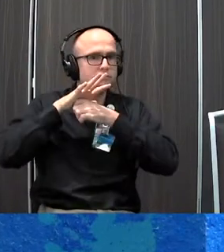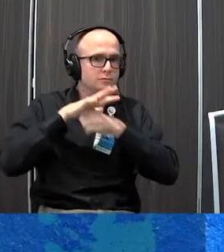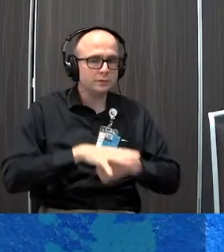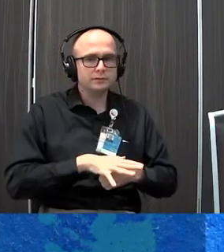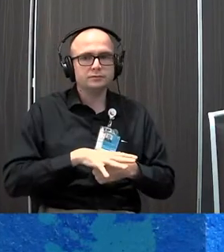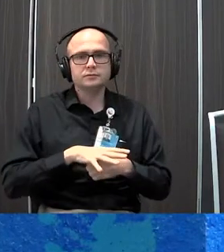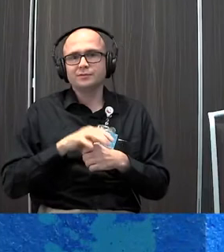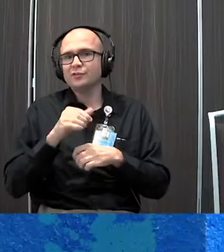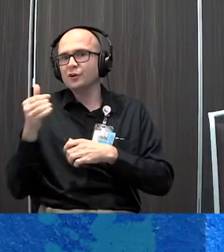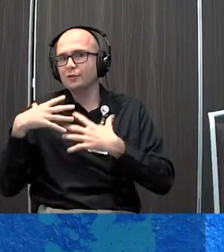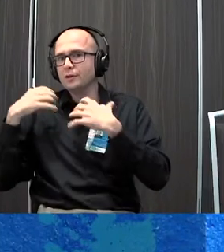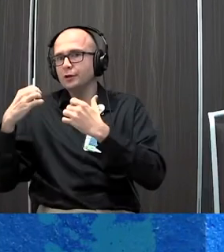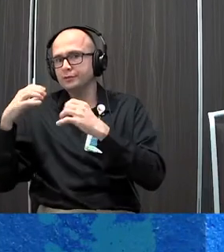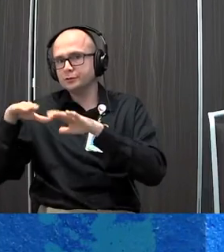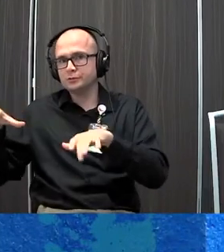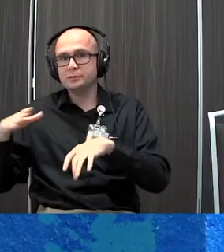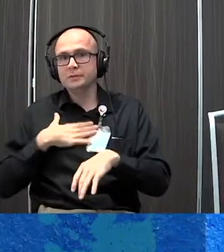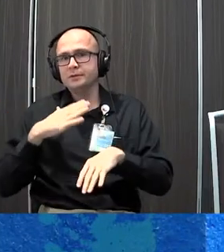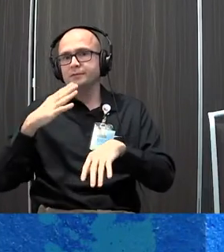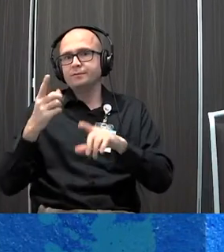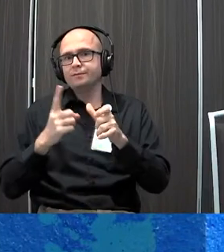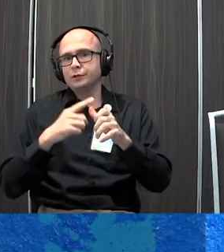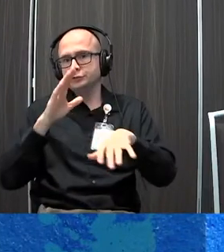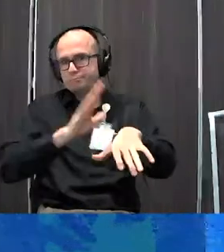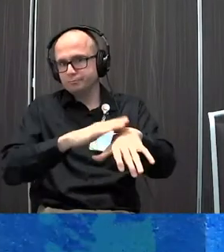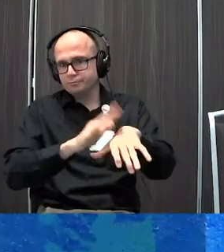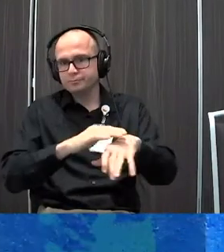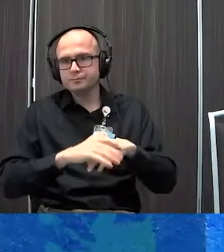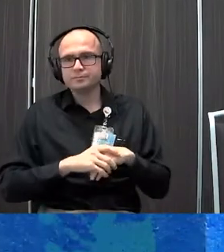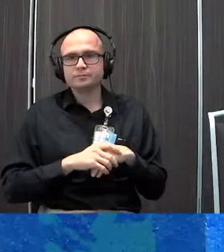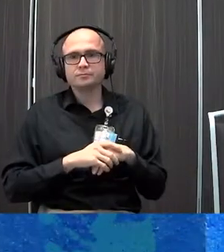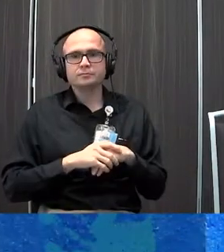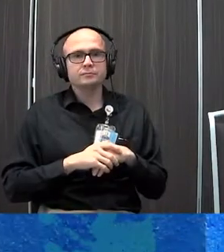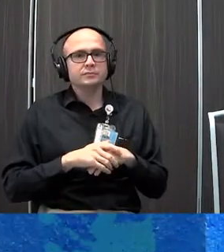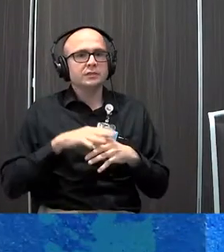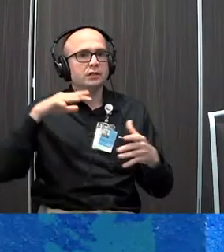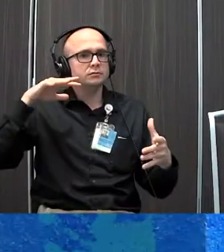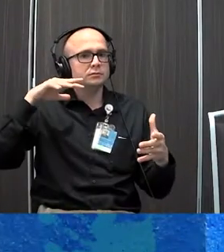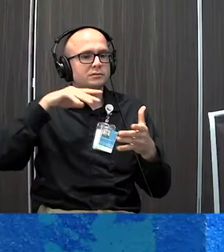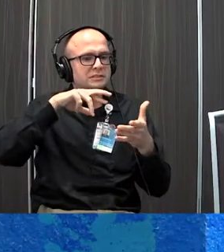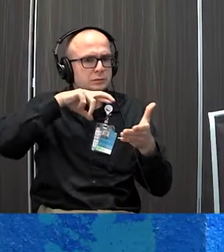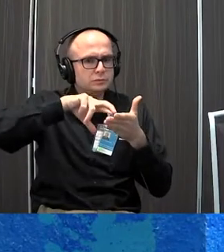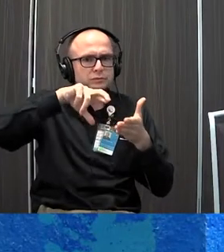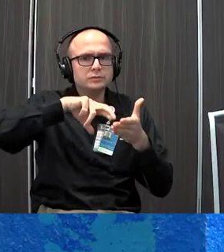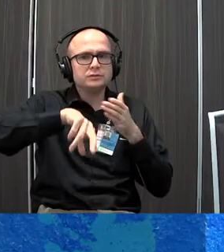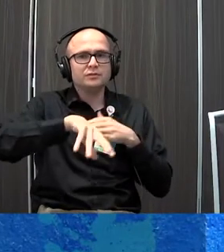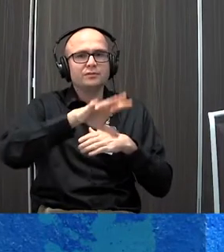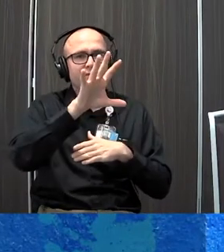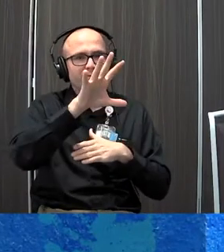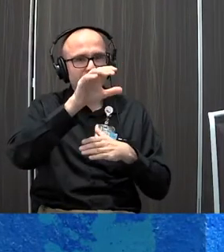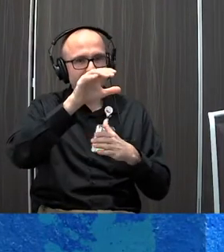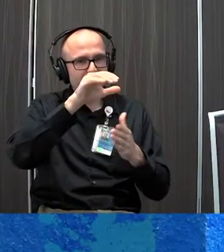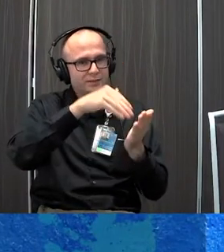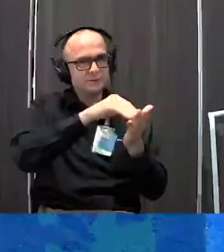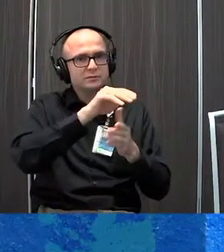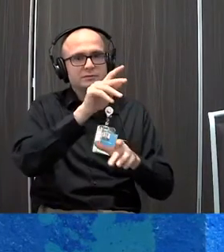healthy children, which is my sort of first disclaimer coming in today. In a large, large study, this was a study of over 50,000